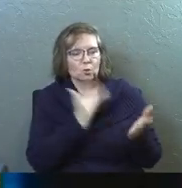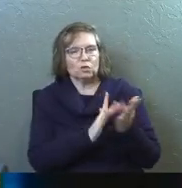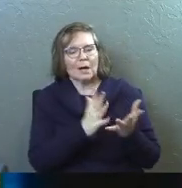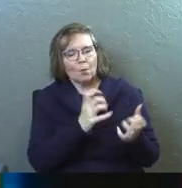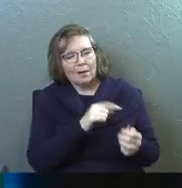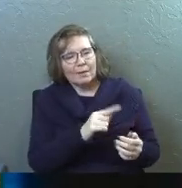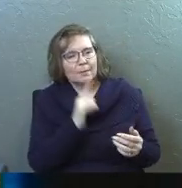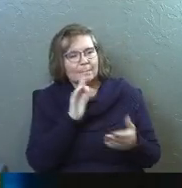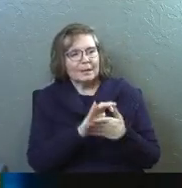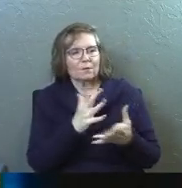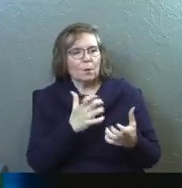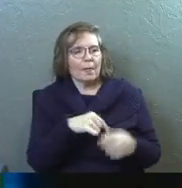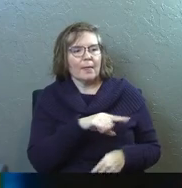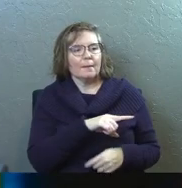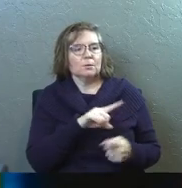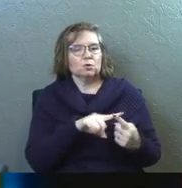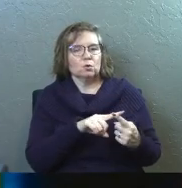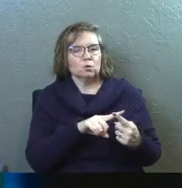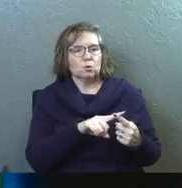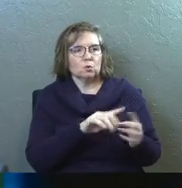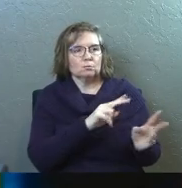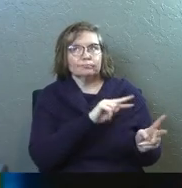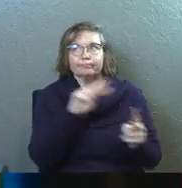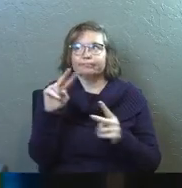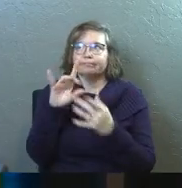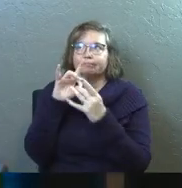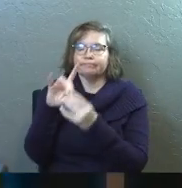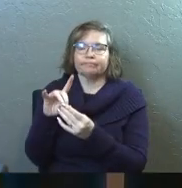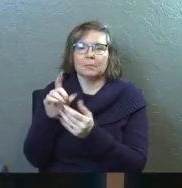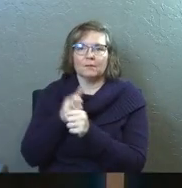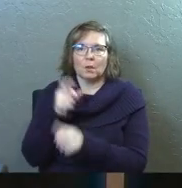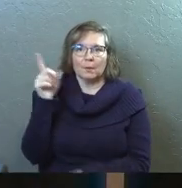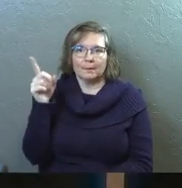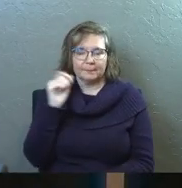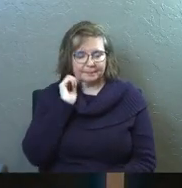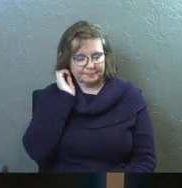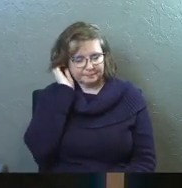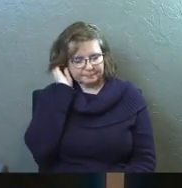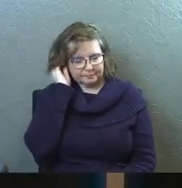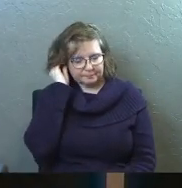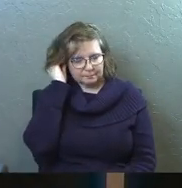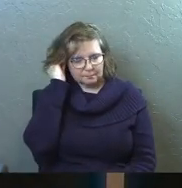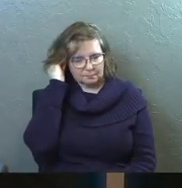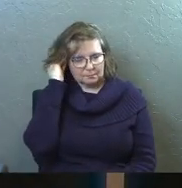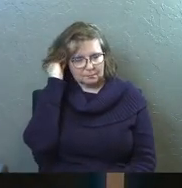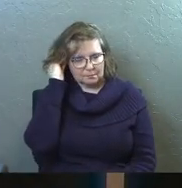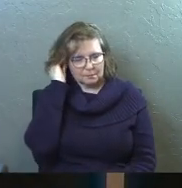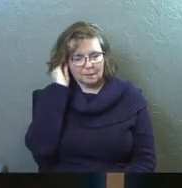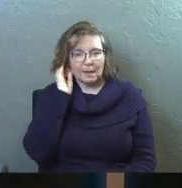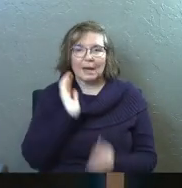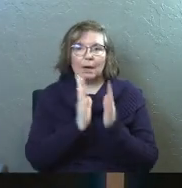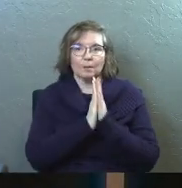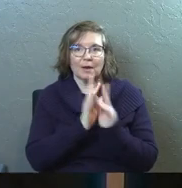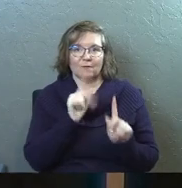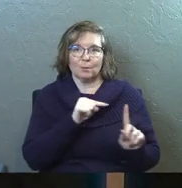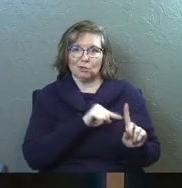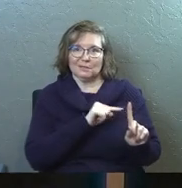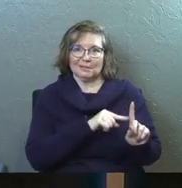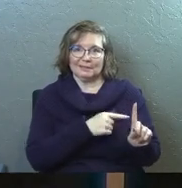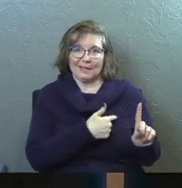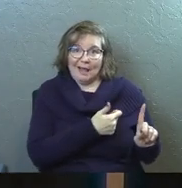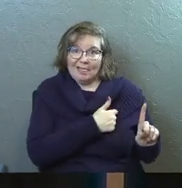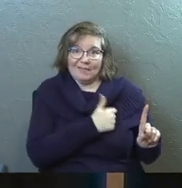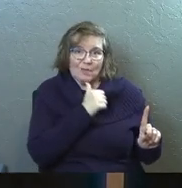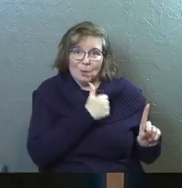know Jesus. I want them to believe. I want them to turn and I want them to follow him. And I was praying for this person in my life that I love that just wasn't